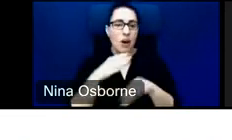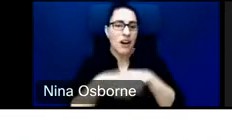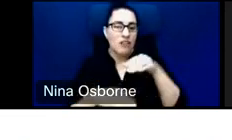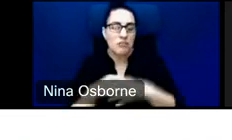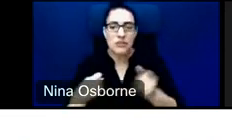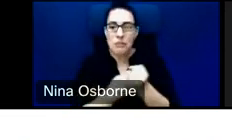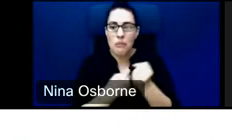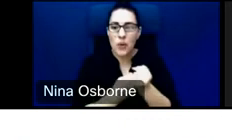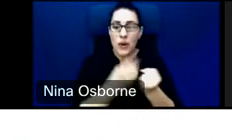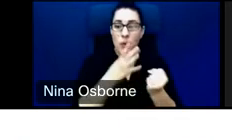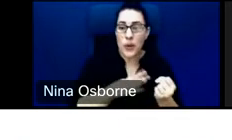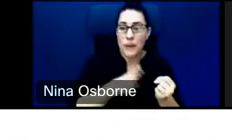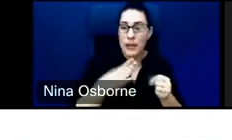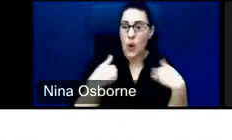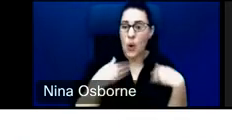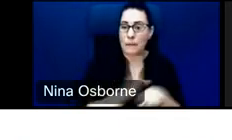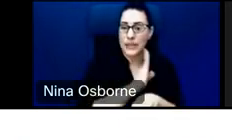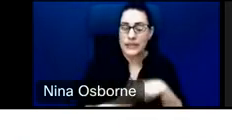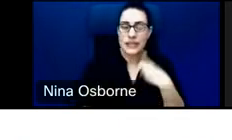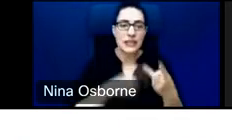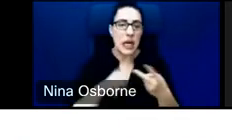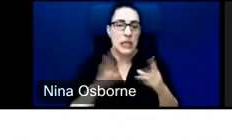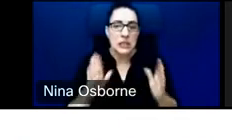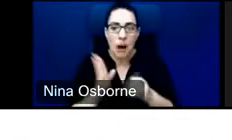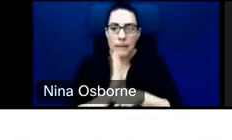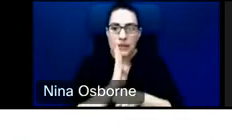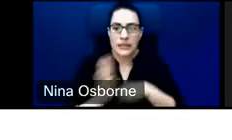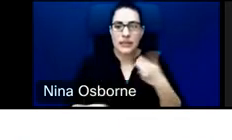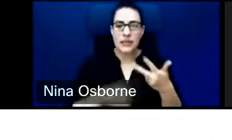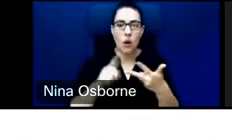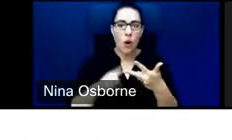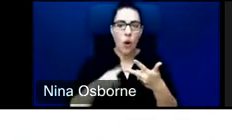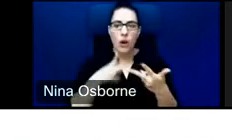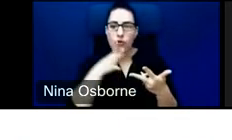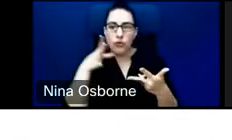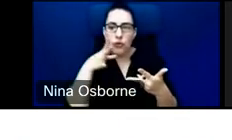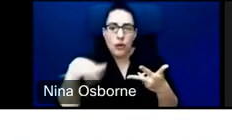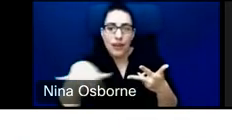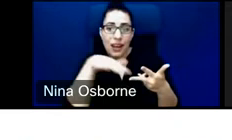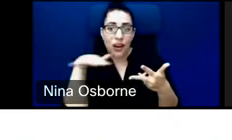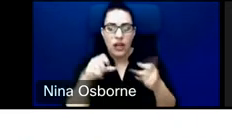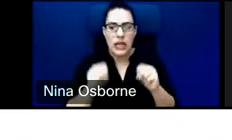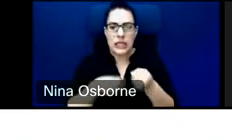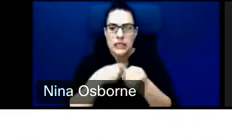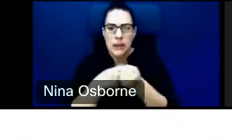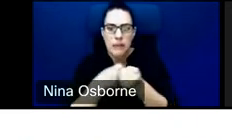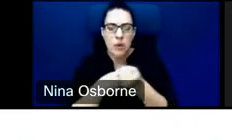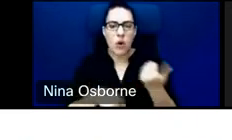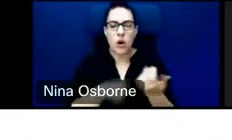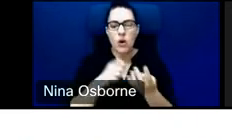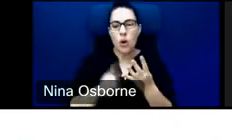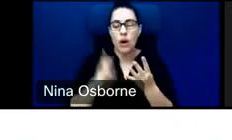business in a rural area, or a business that supports a marginalized community.